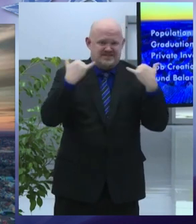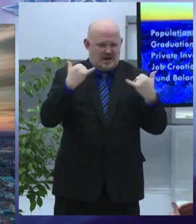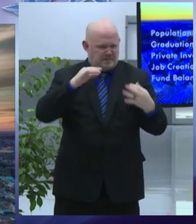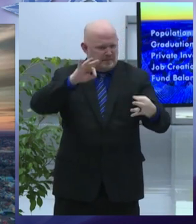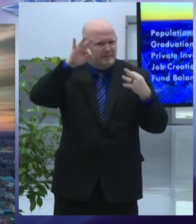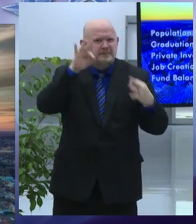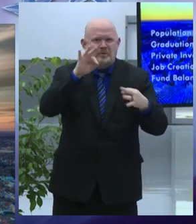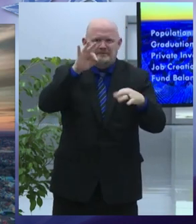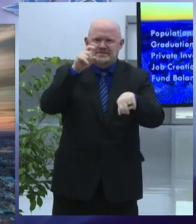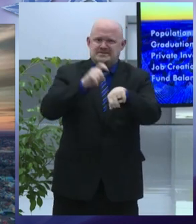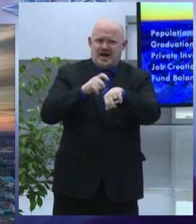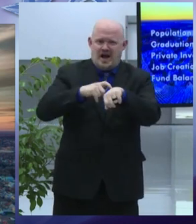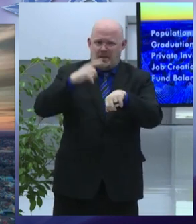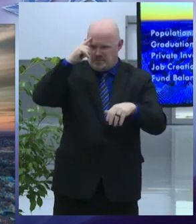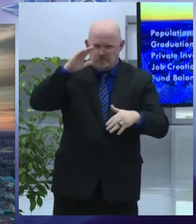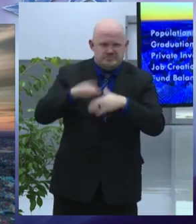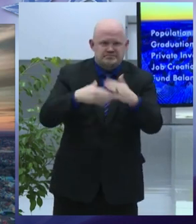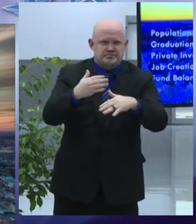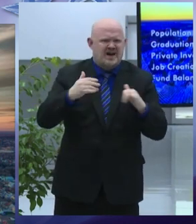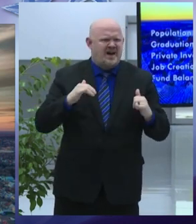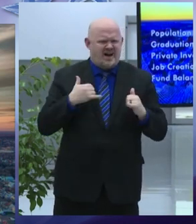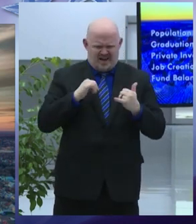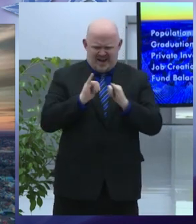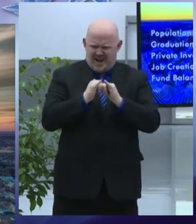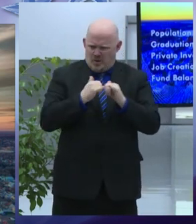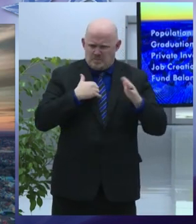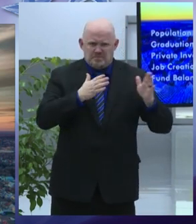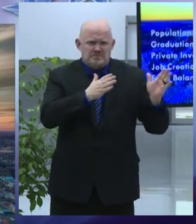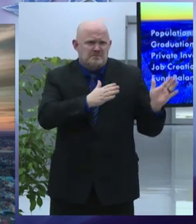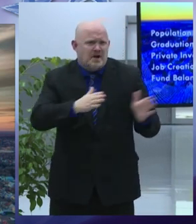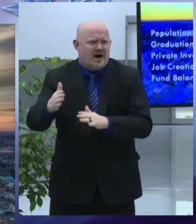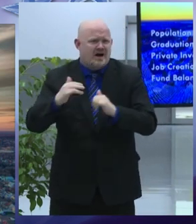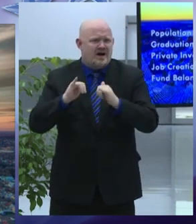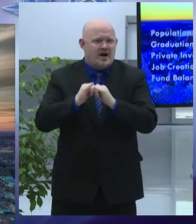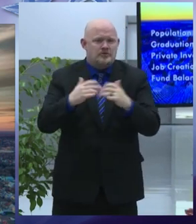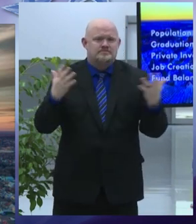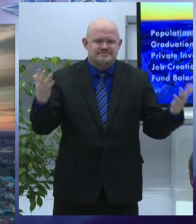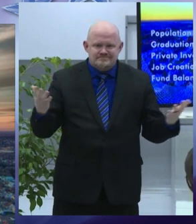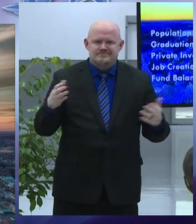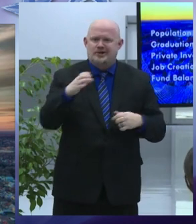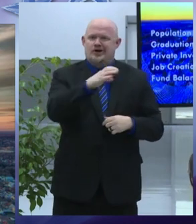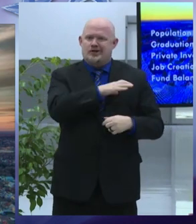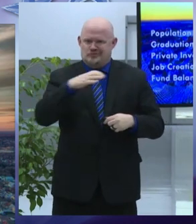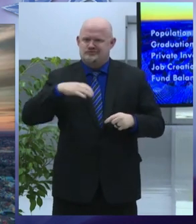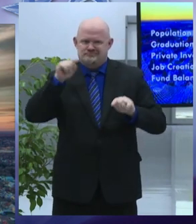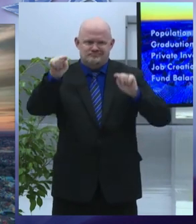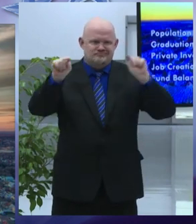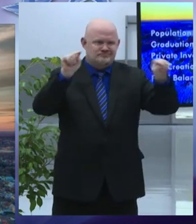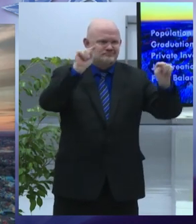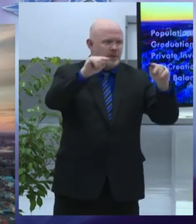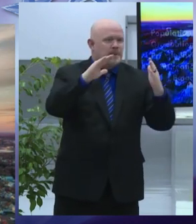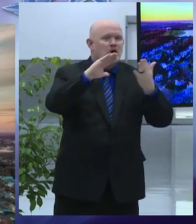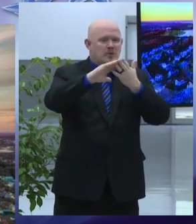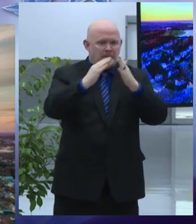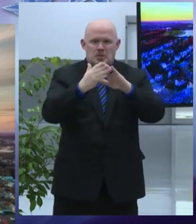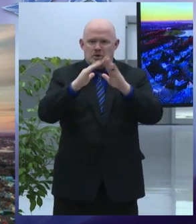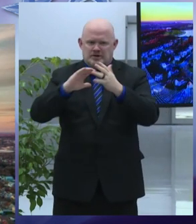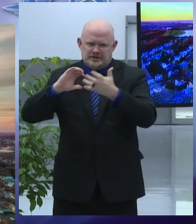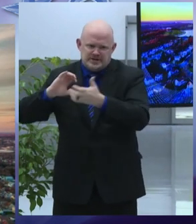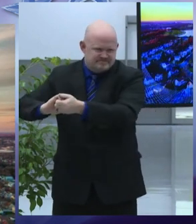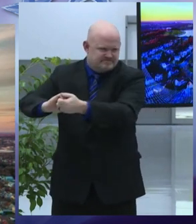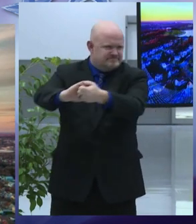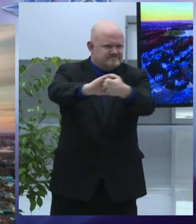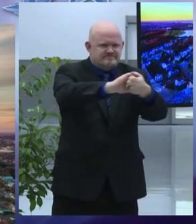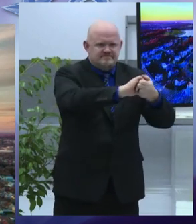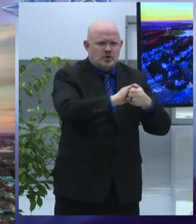moment in Syracuse history counselors and community partners we have a mandate to reach higher to